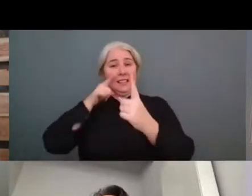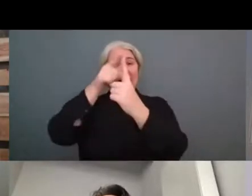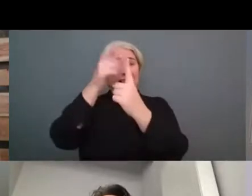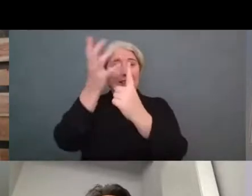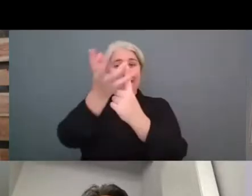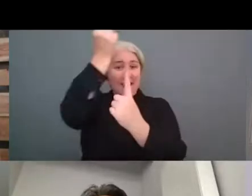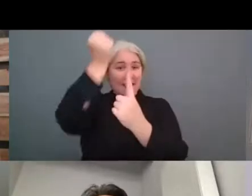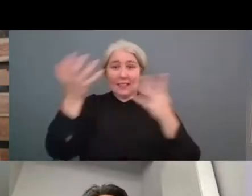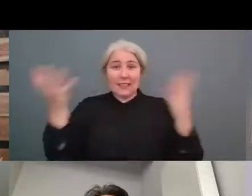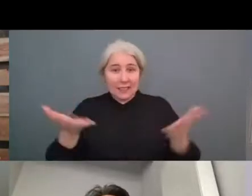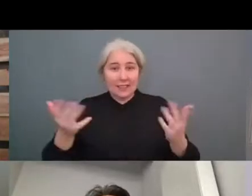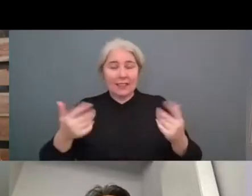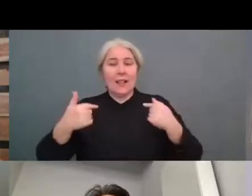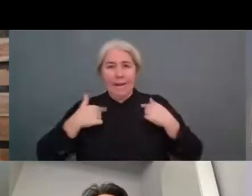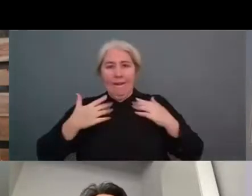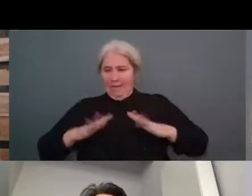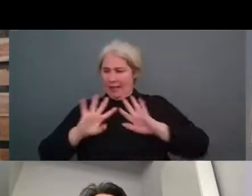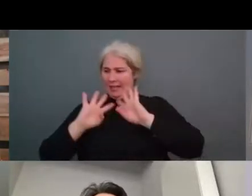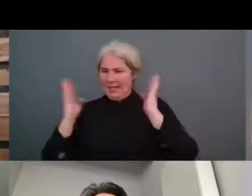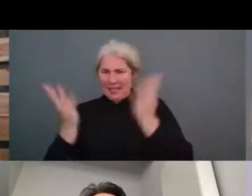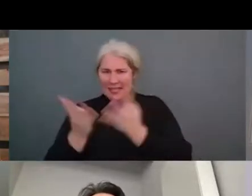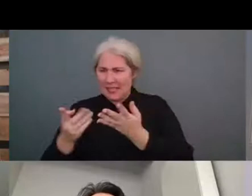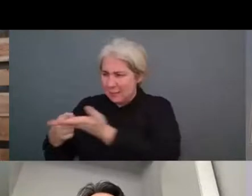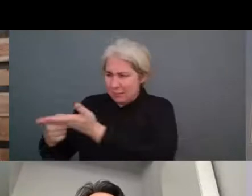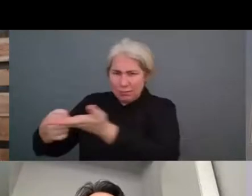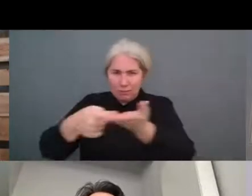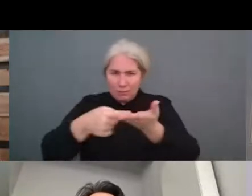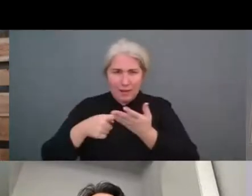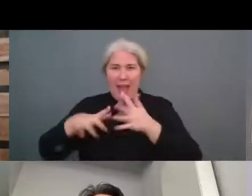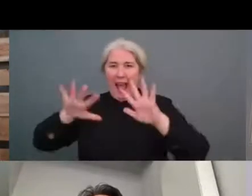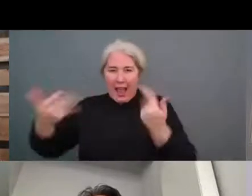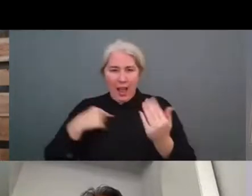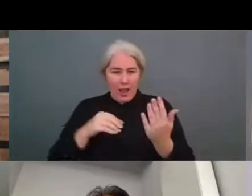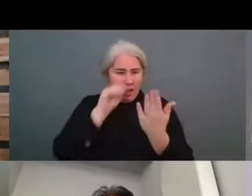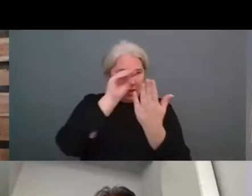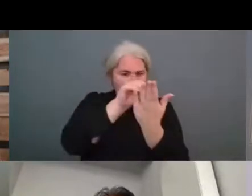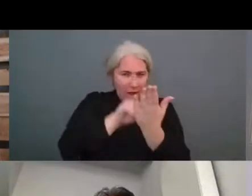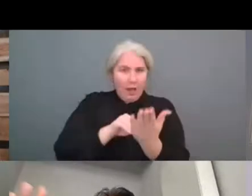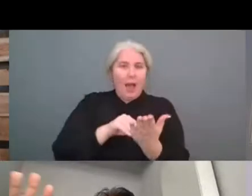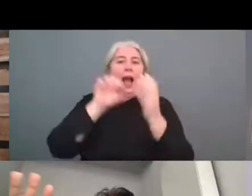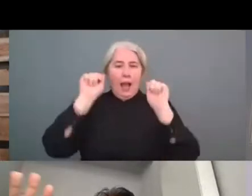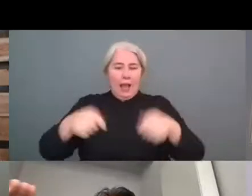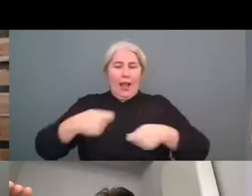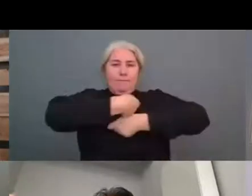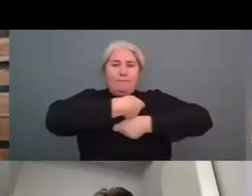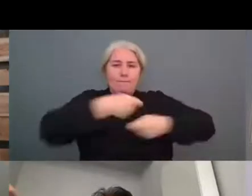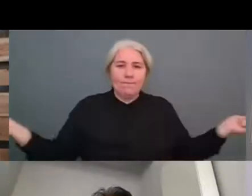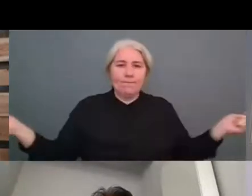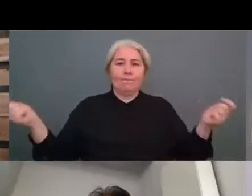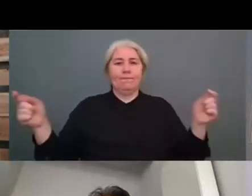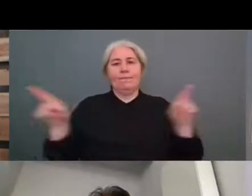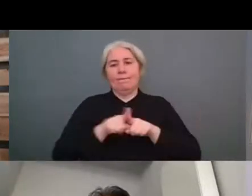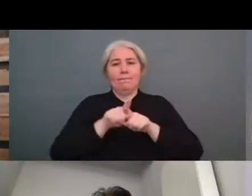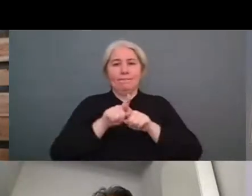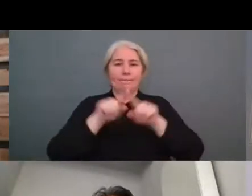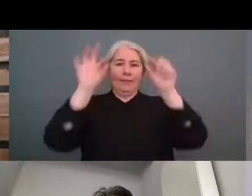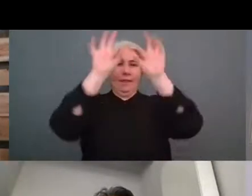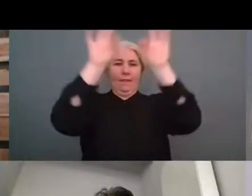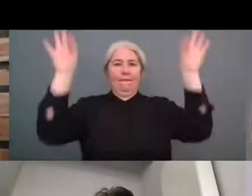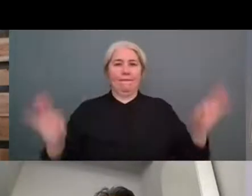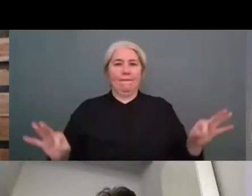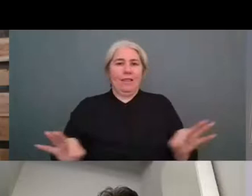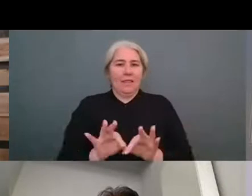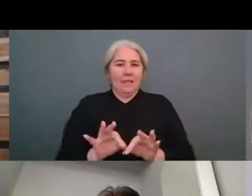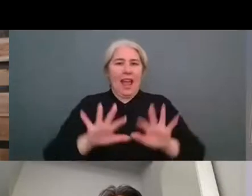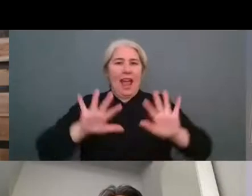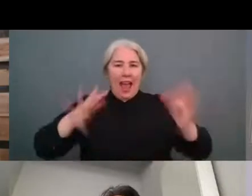recommendations for a common framework for sustainable sport and that is the let's say the ultimate objective and